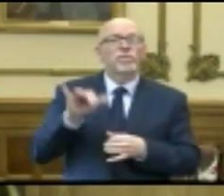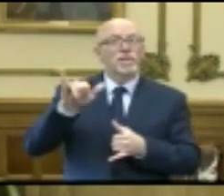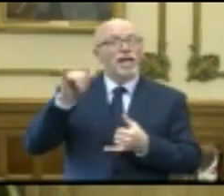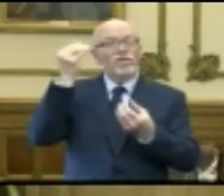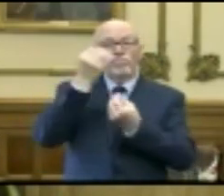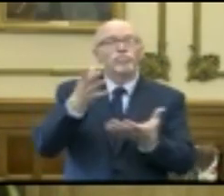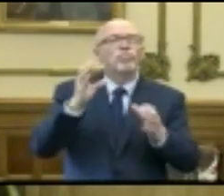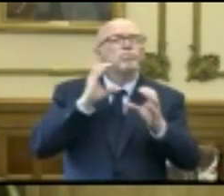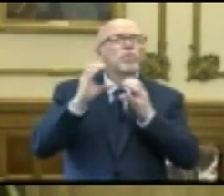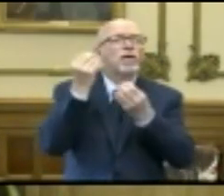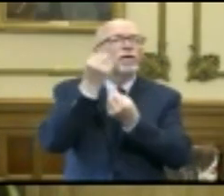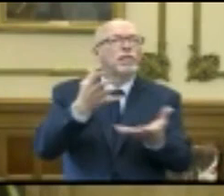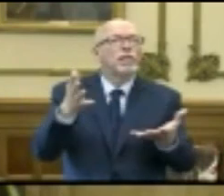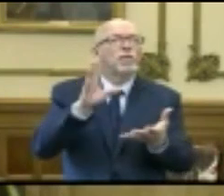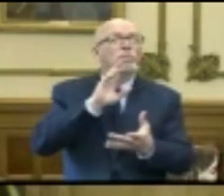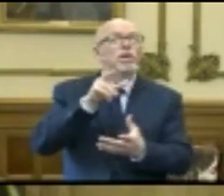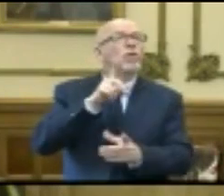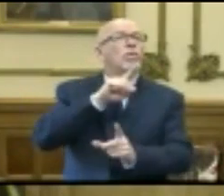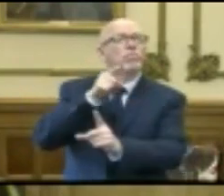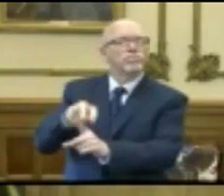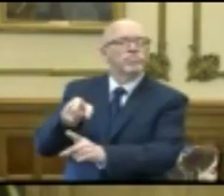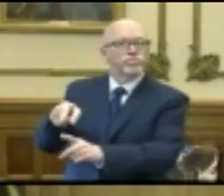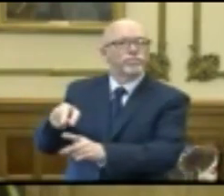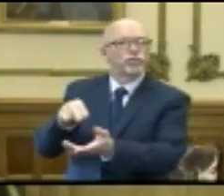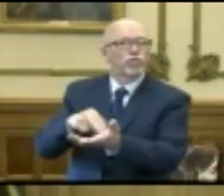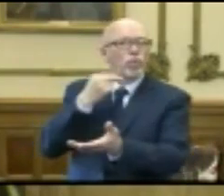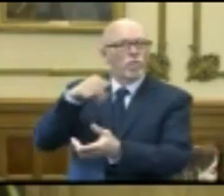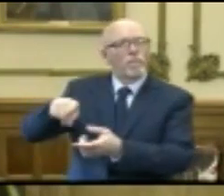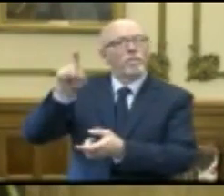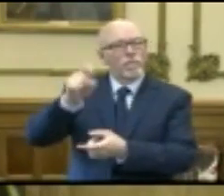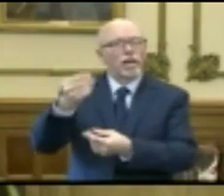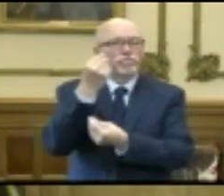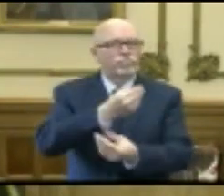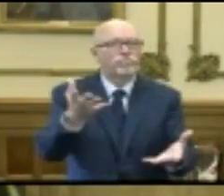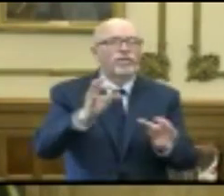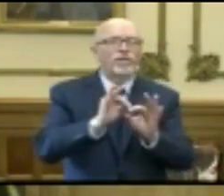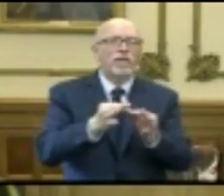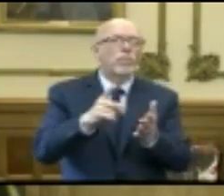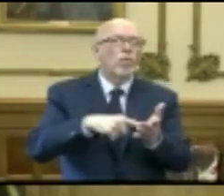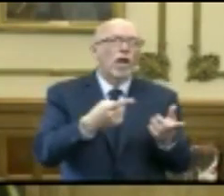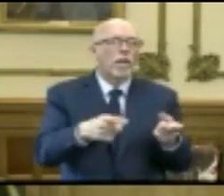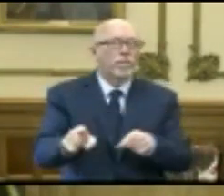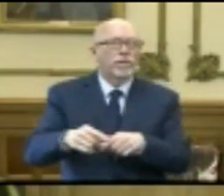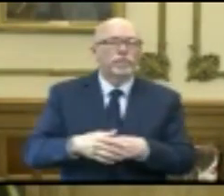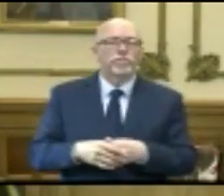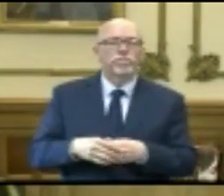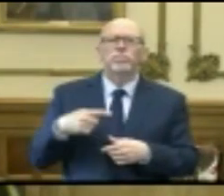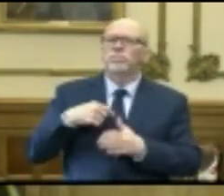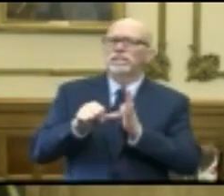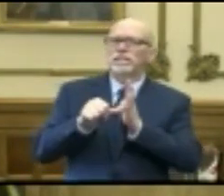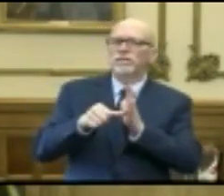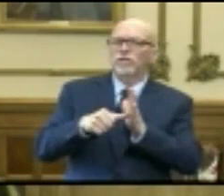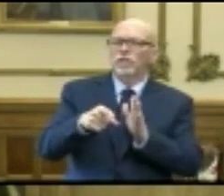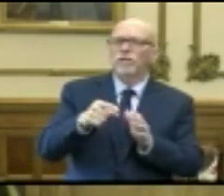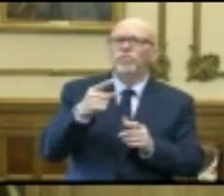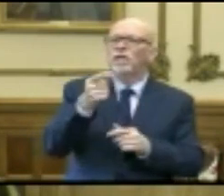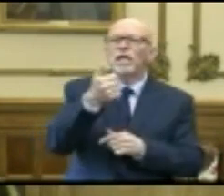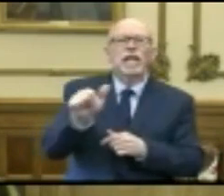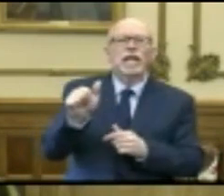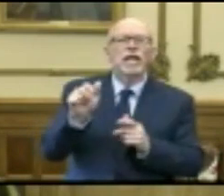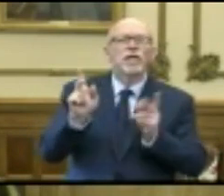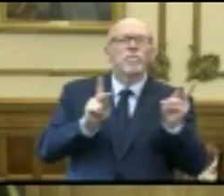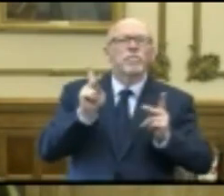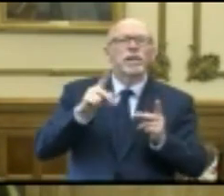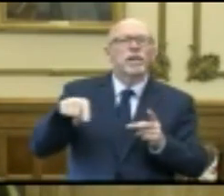lies with the facility to let families know what is going on. And I want to emphasize that with regards to any individuals